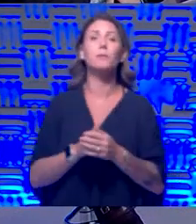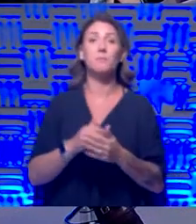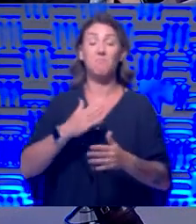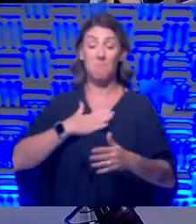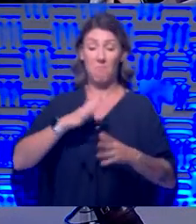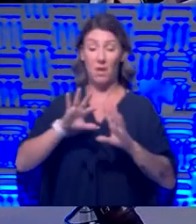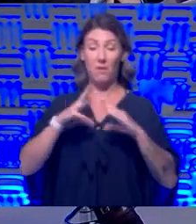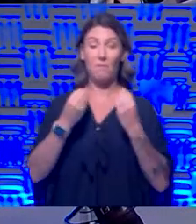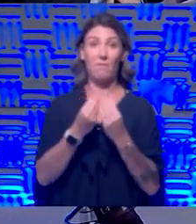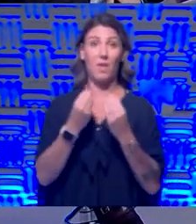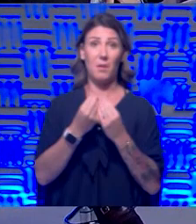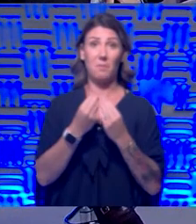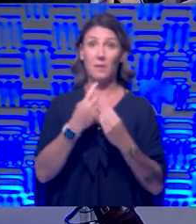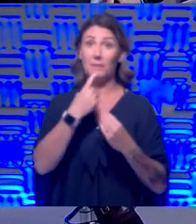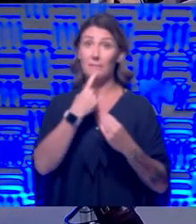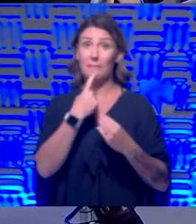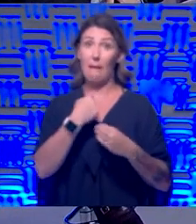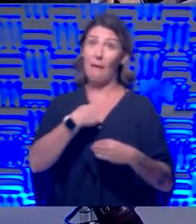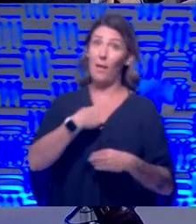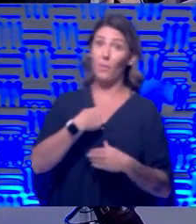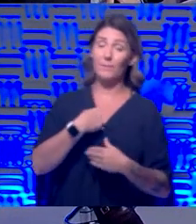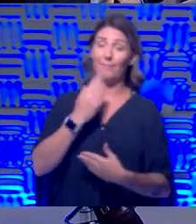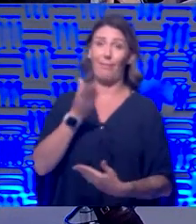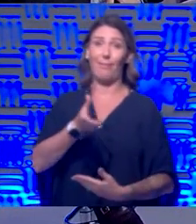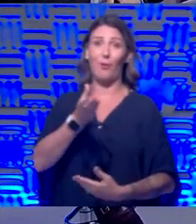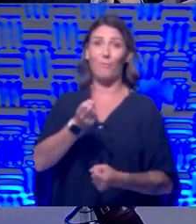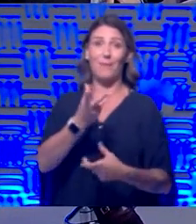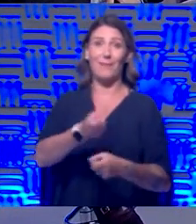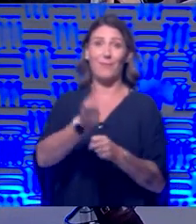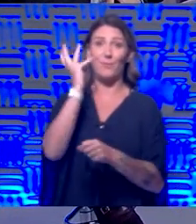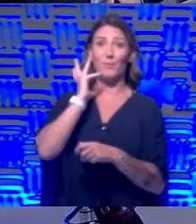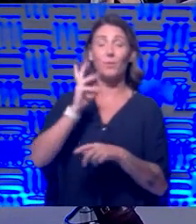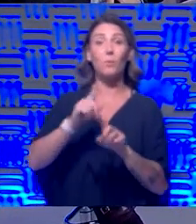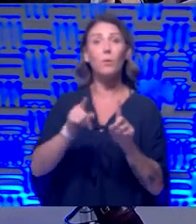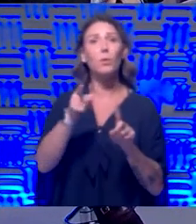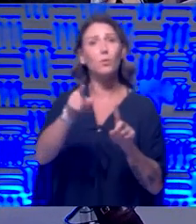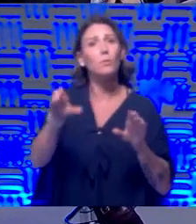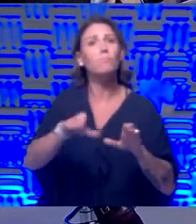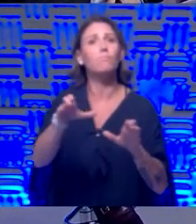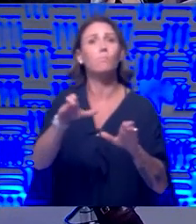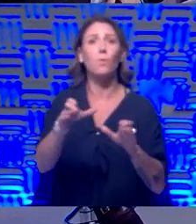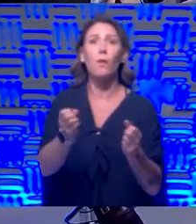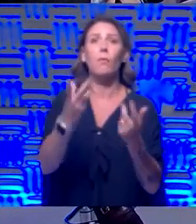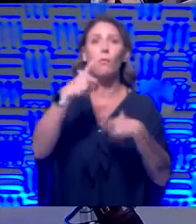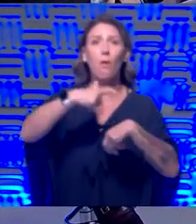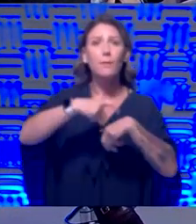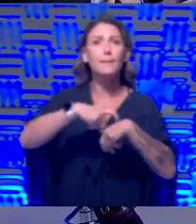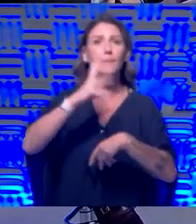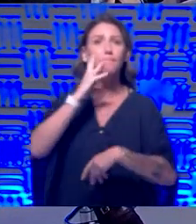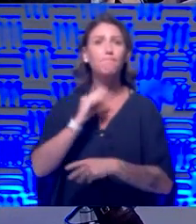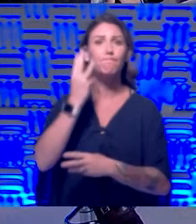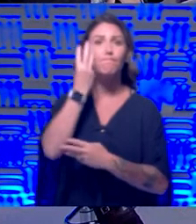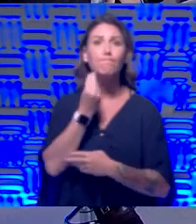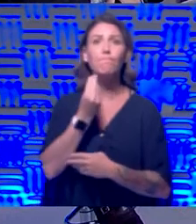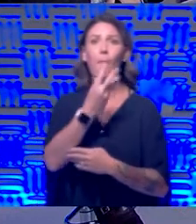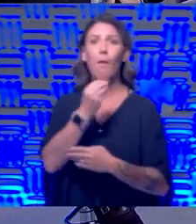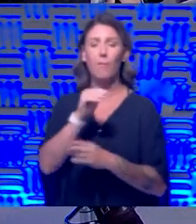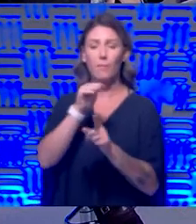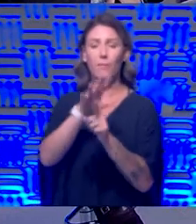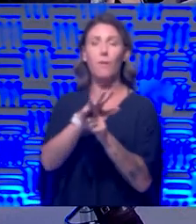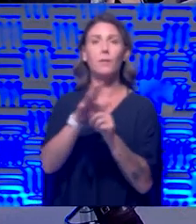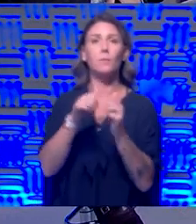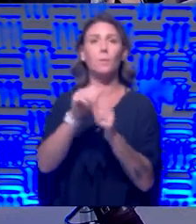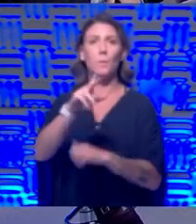I was there, but you've really done that for a long time. Talk to us a little bit about the effects that you're seeing in your patients